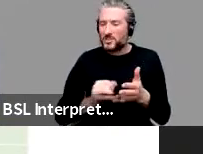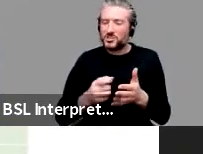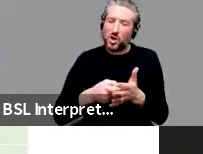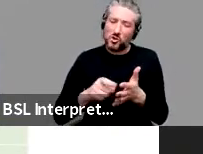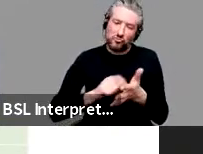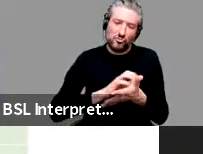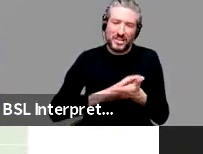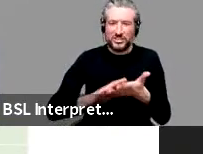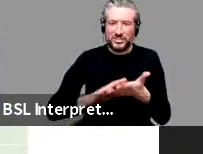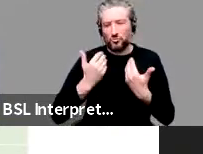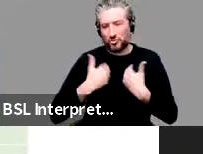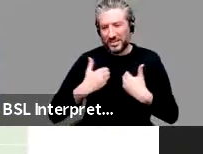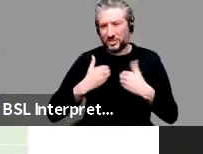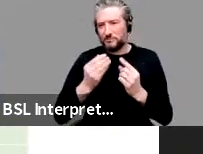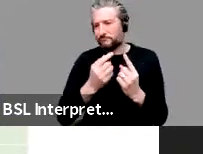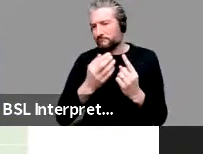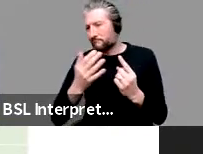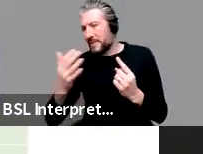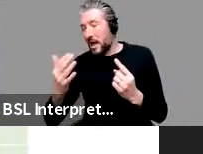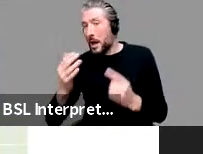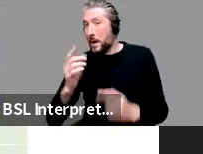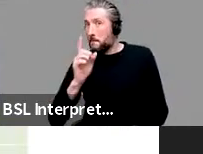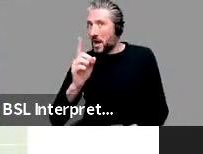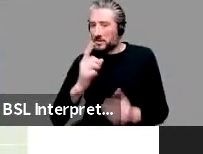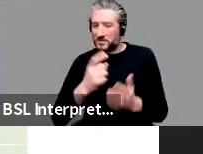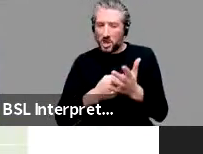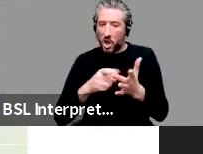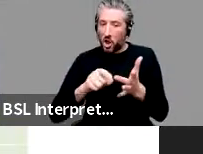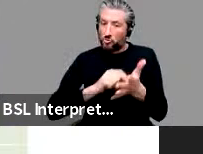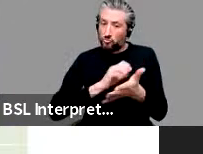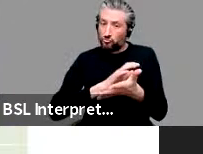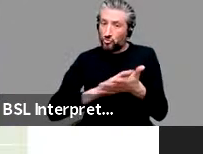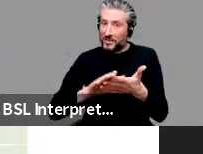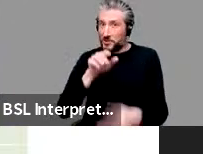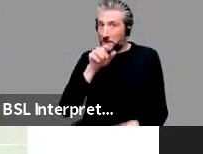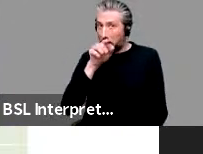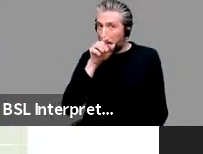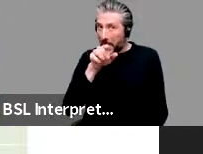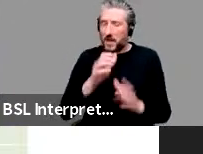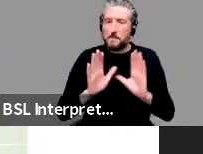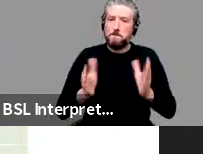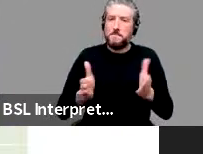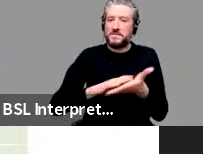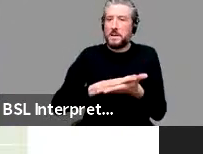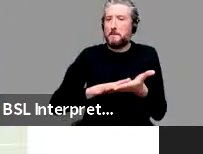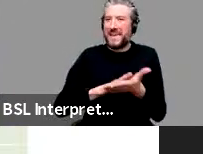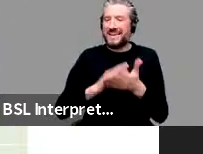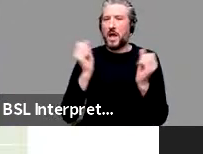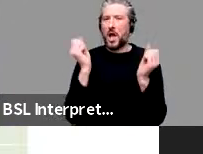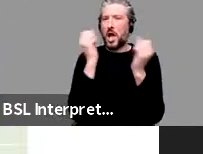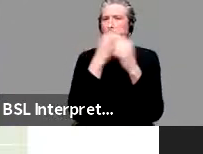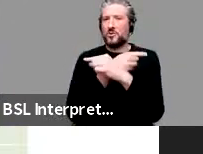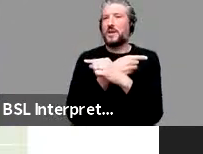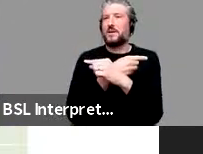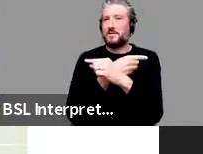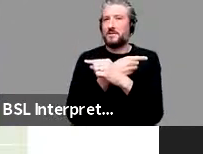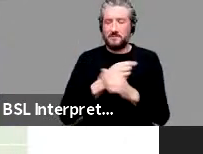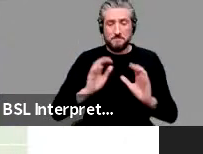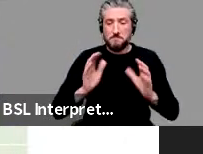take on its meaning of being ironic because you have to be evaluating